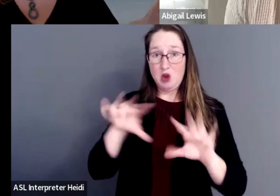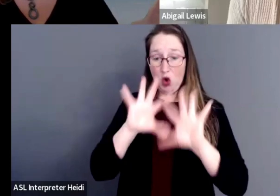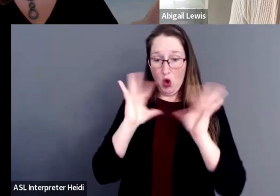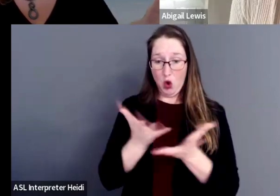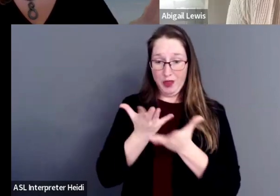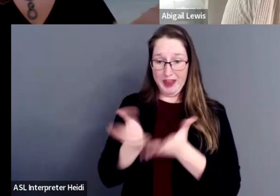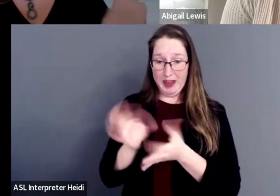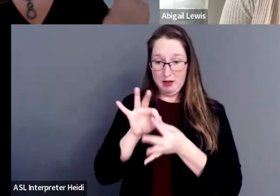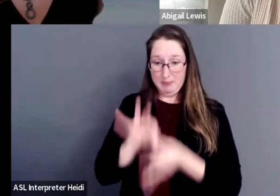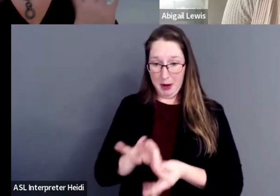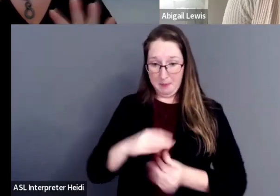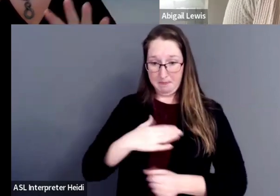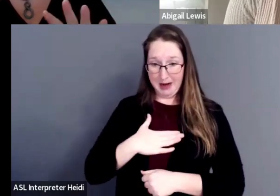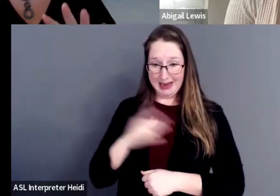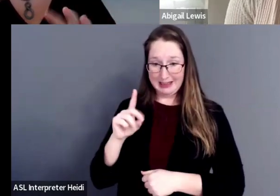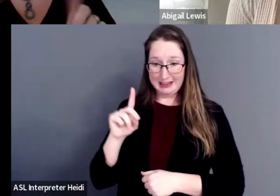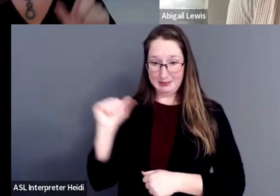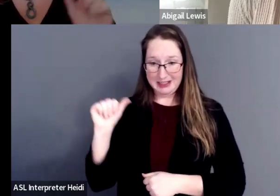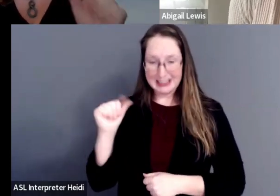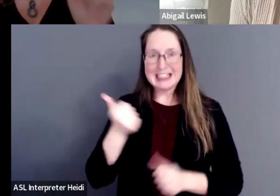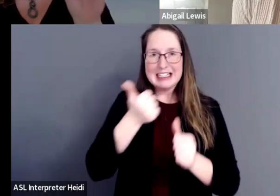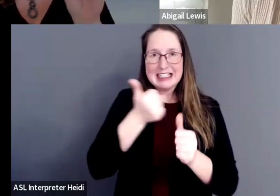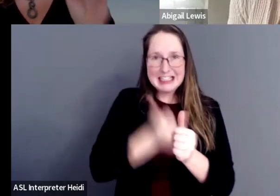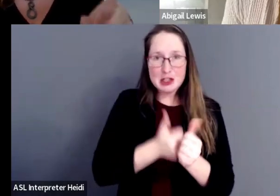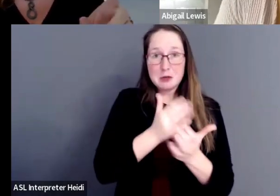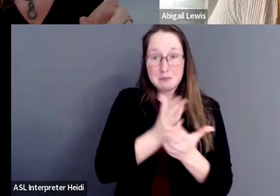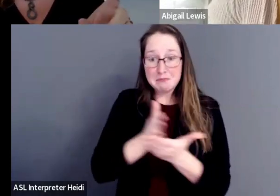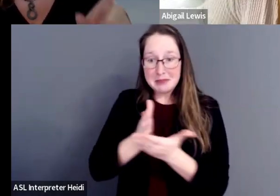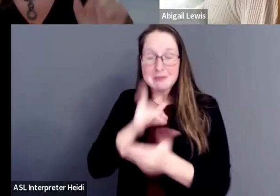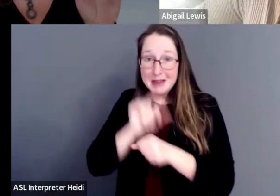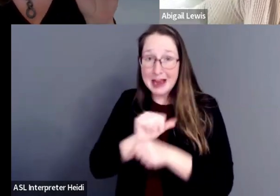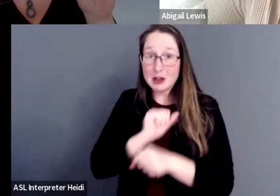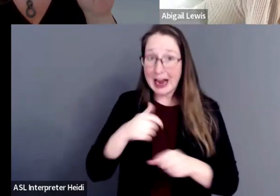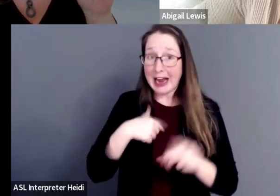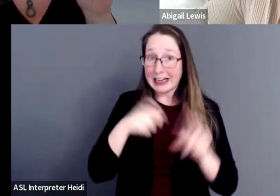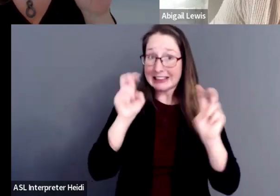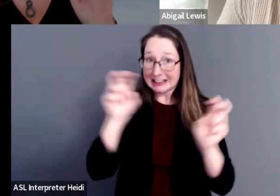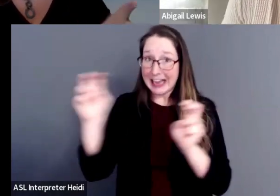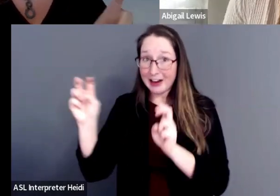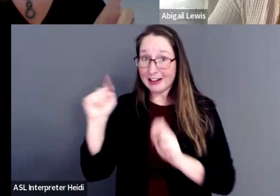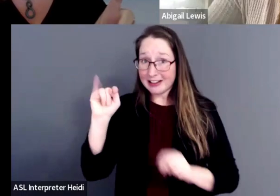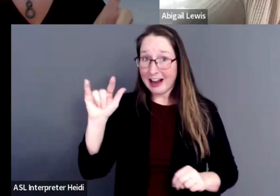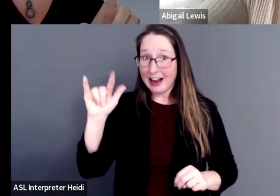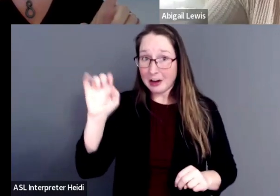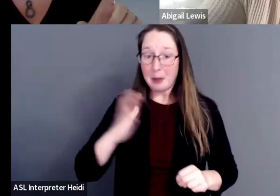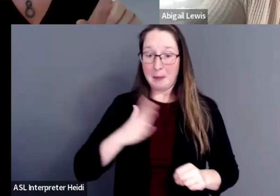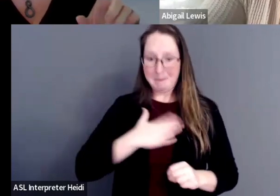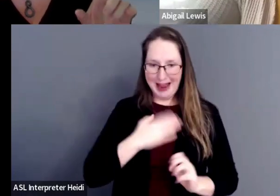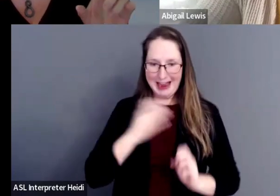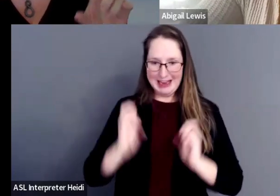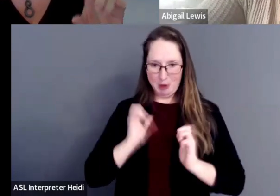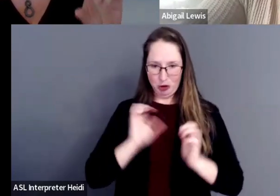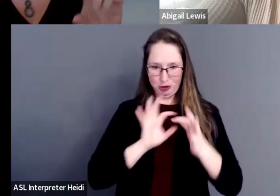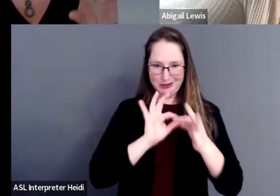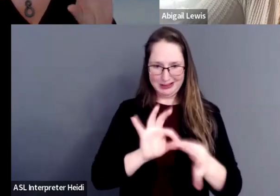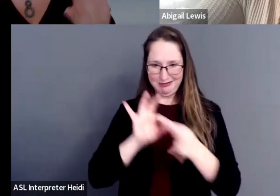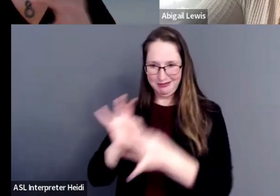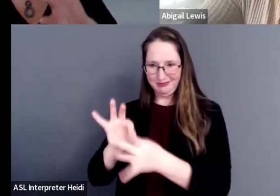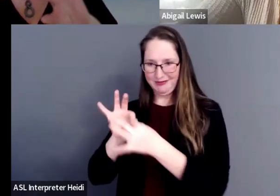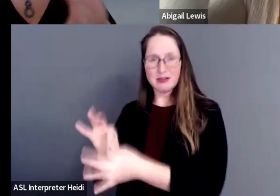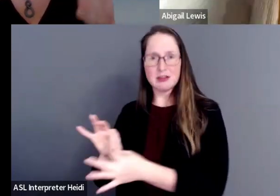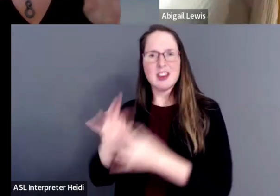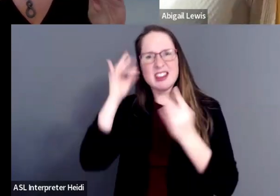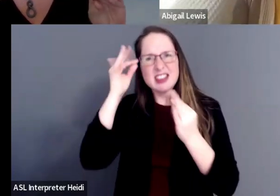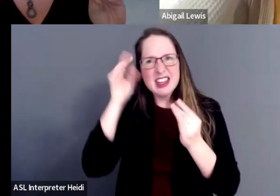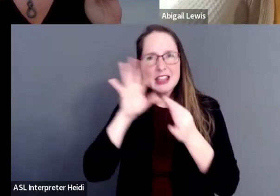disability. And each piece, literally, I titled My Emotions, thinking about